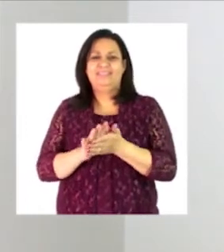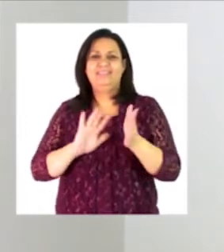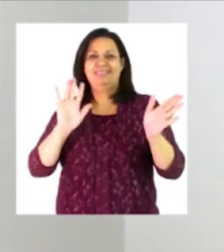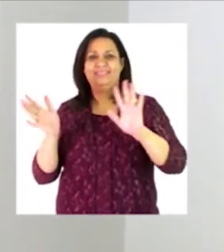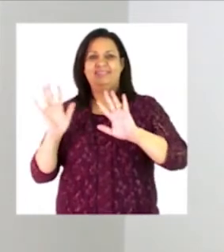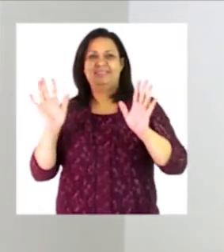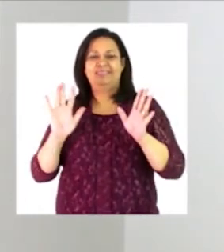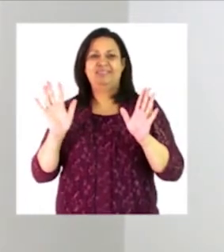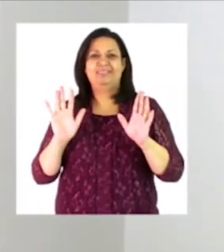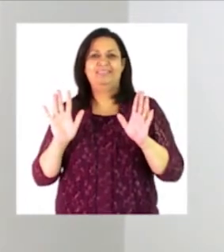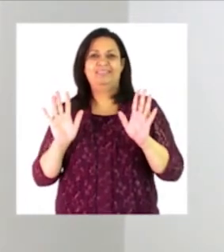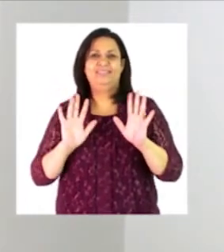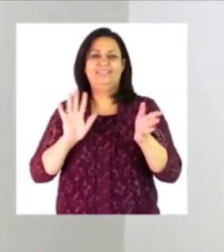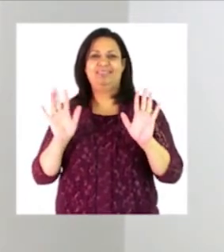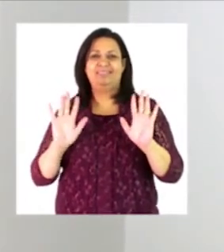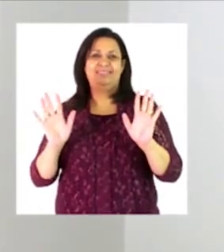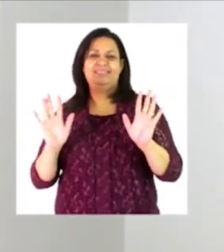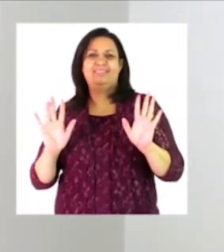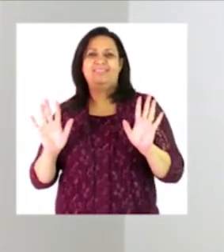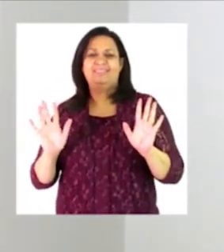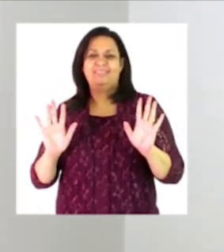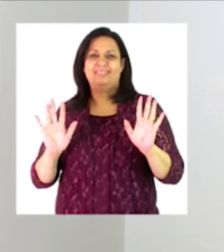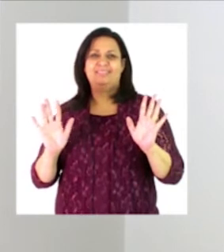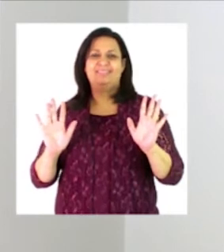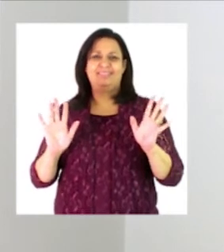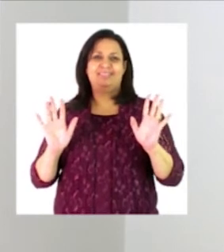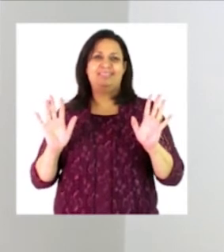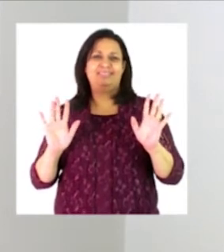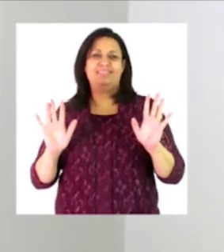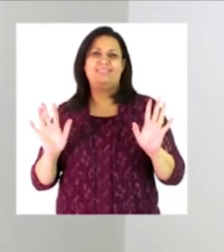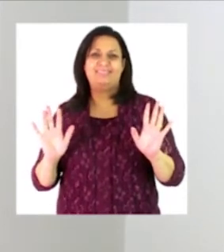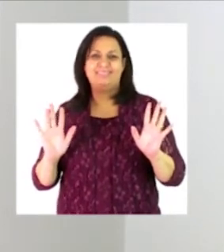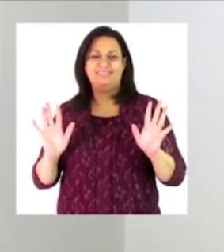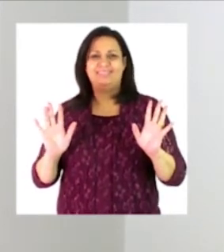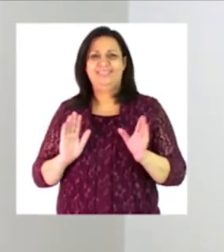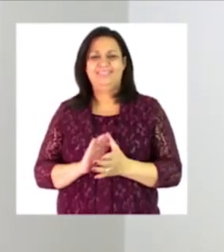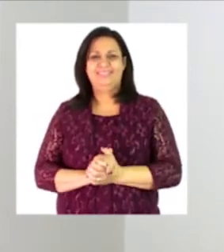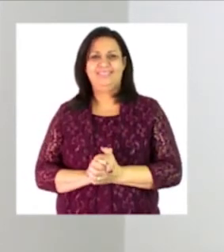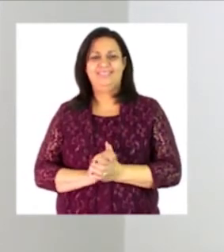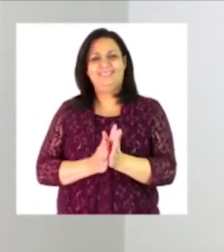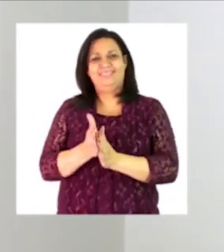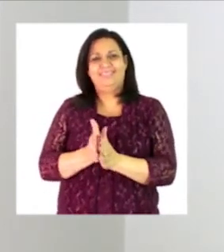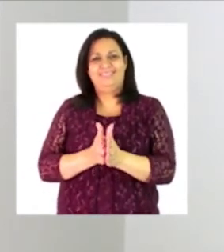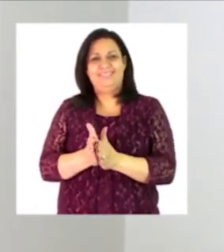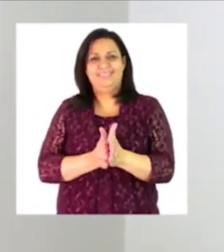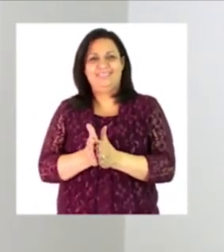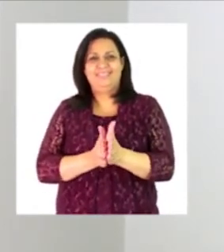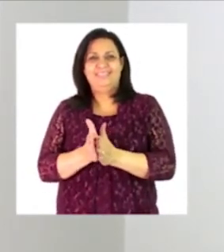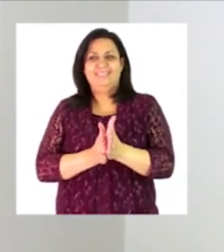your hands and mine are clean we have sanitized now